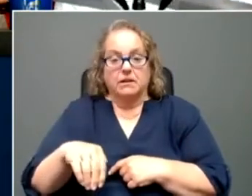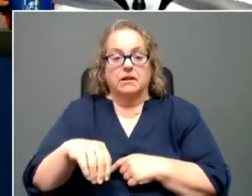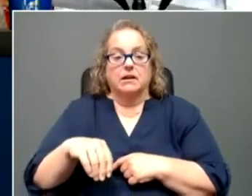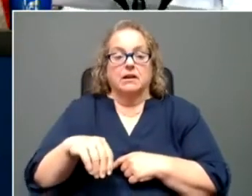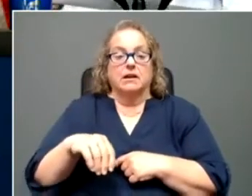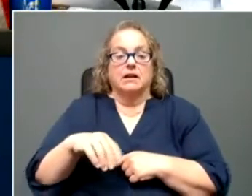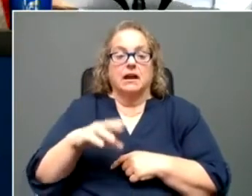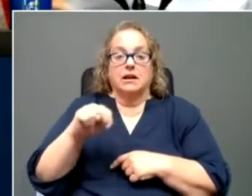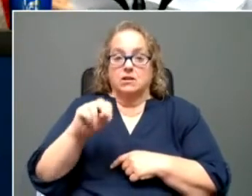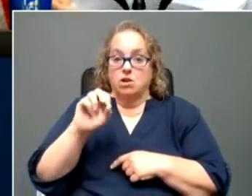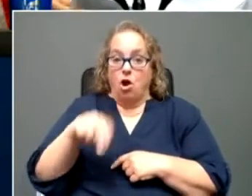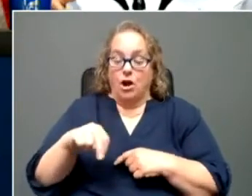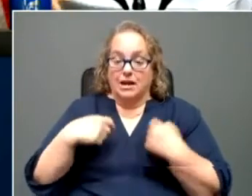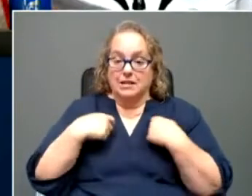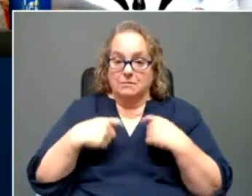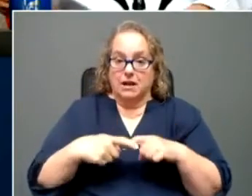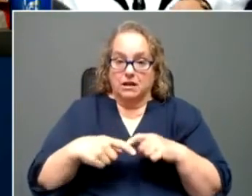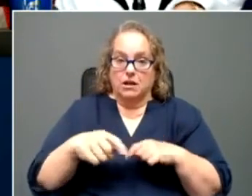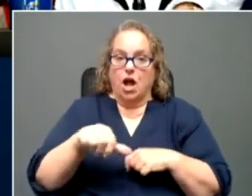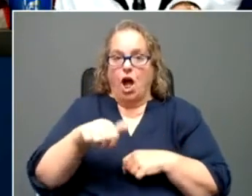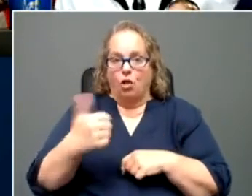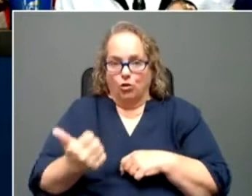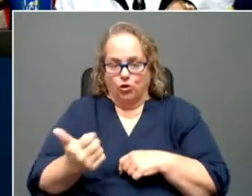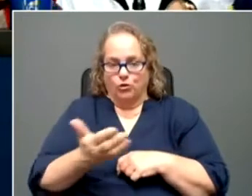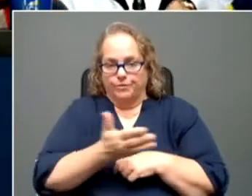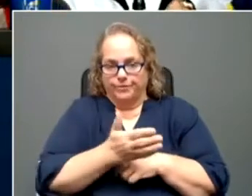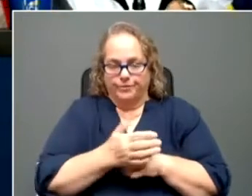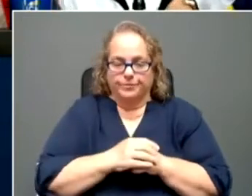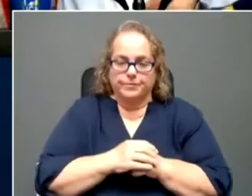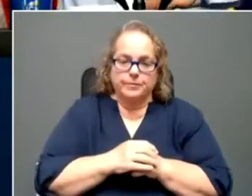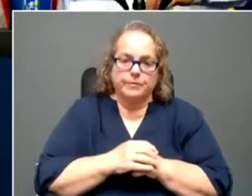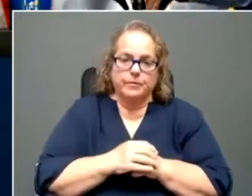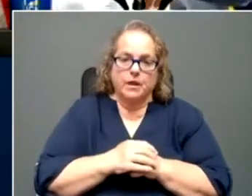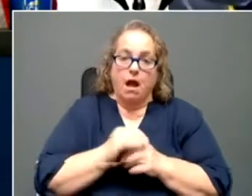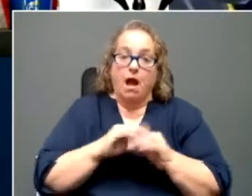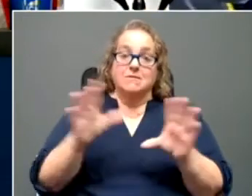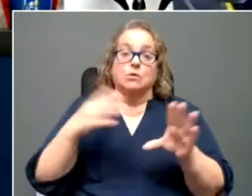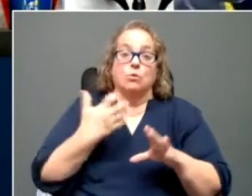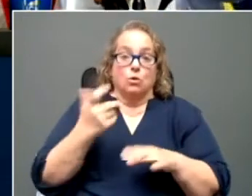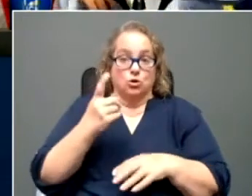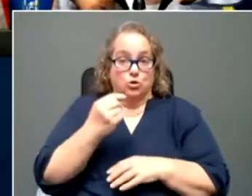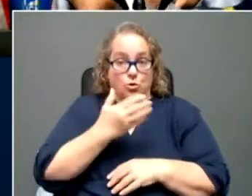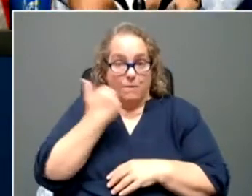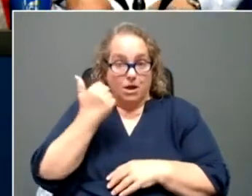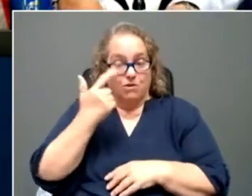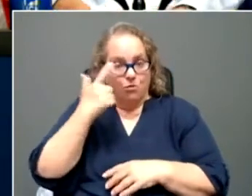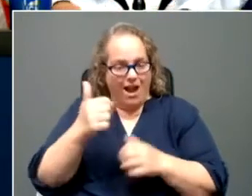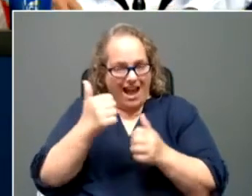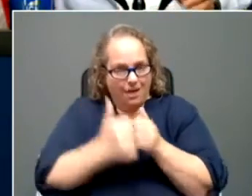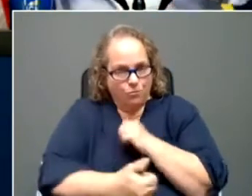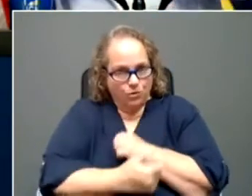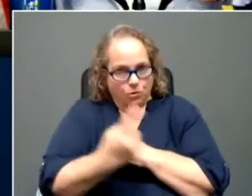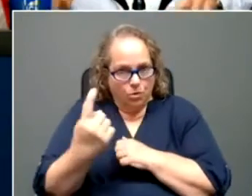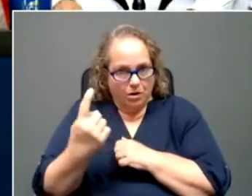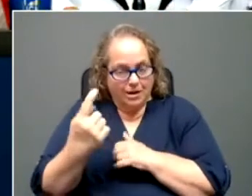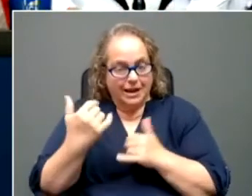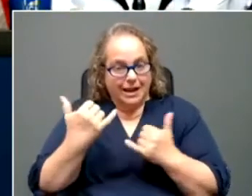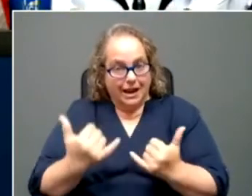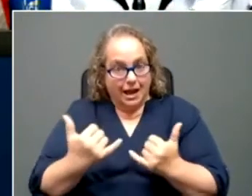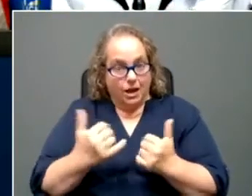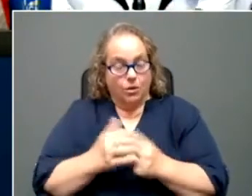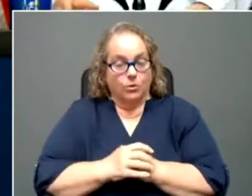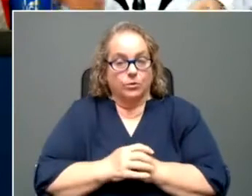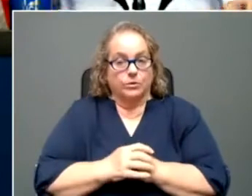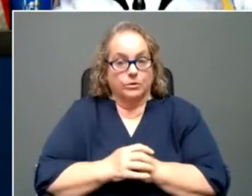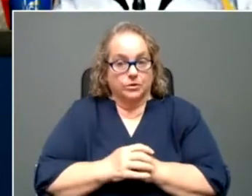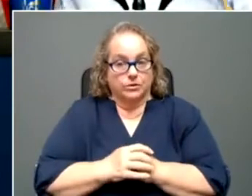non Hispanic, uh, the other portion. Obviously, we want to do better. We want to do better for everyone. Uh, now, uh,